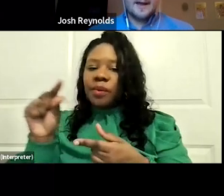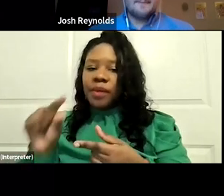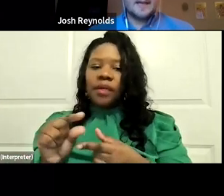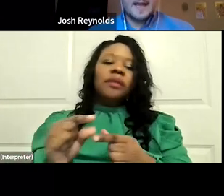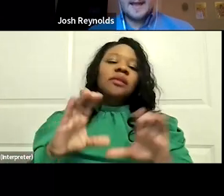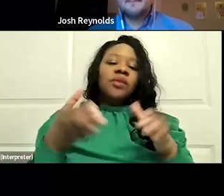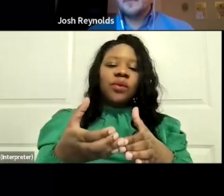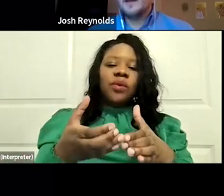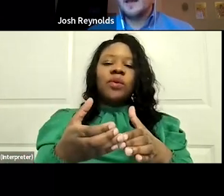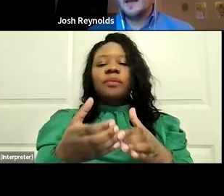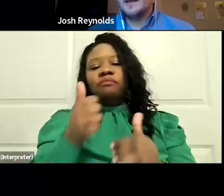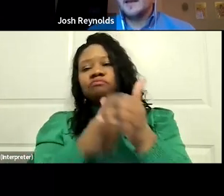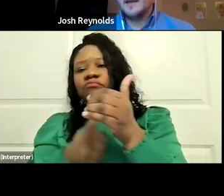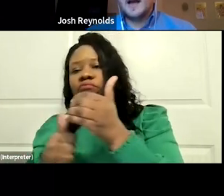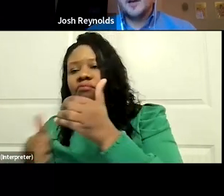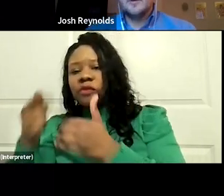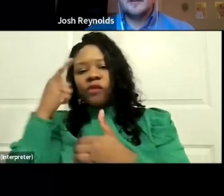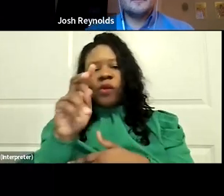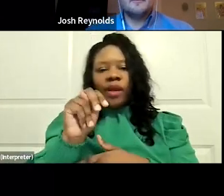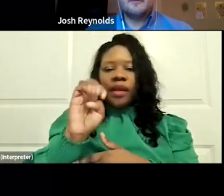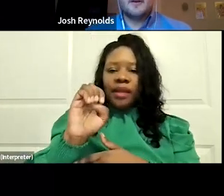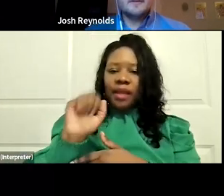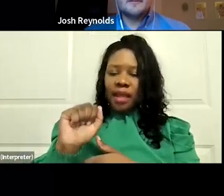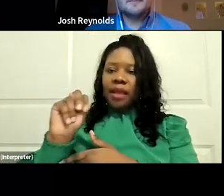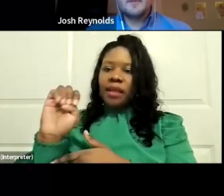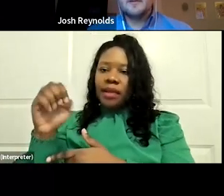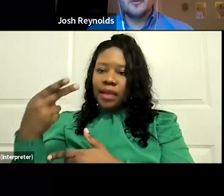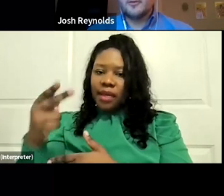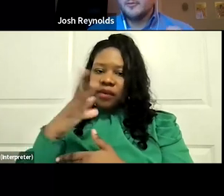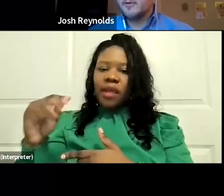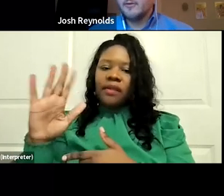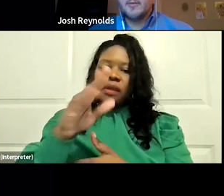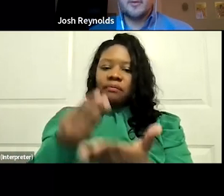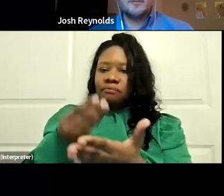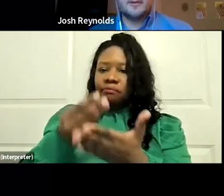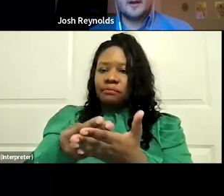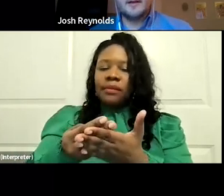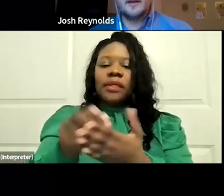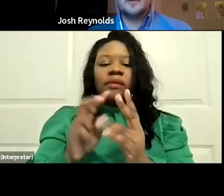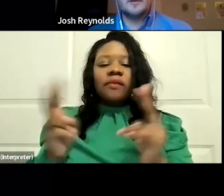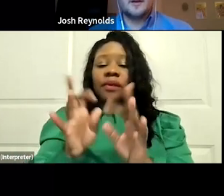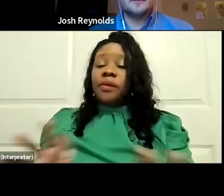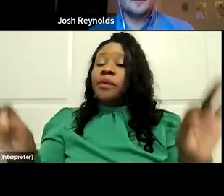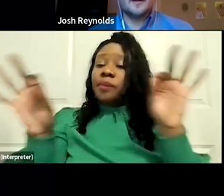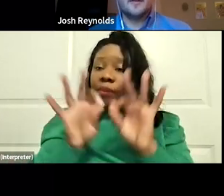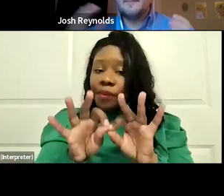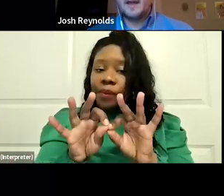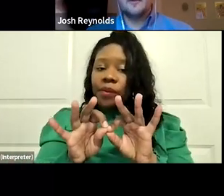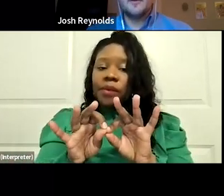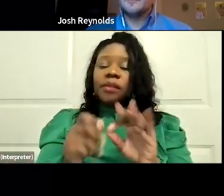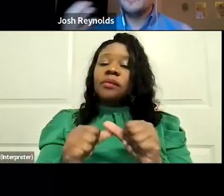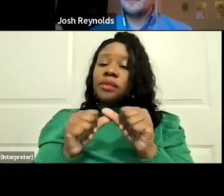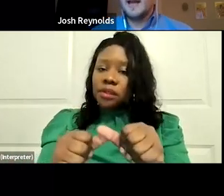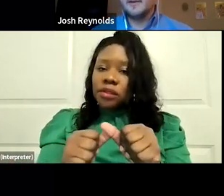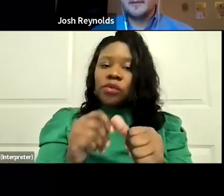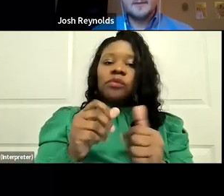and IMLS funds. So those are really, really important. Let's stay up to date on that.